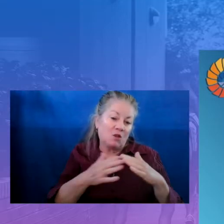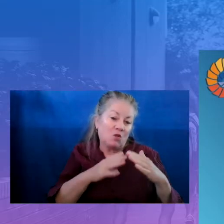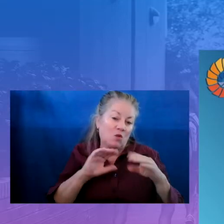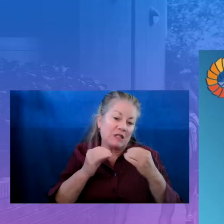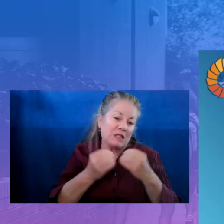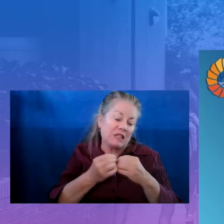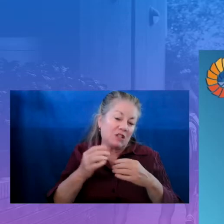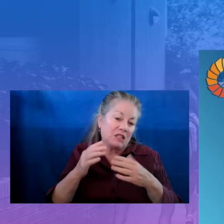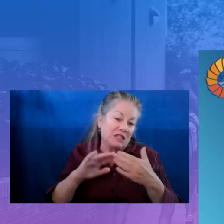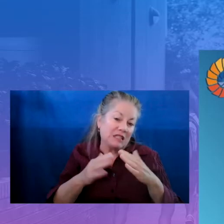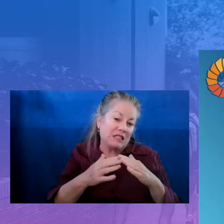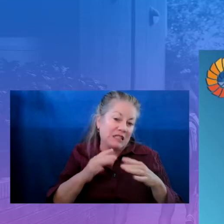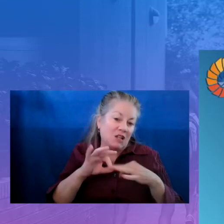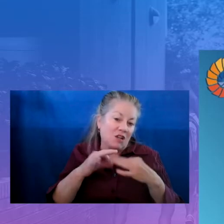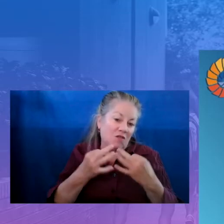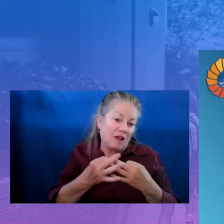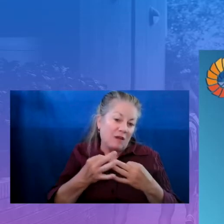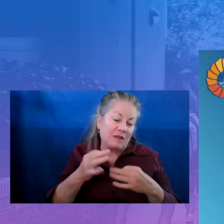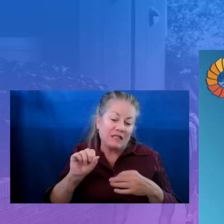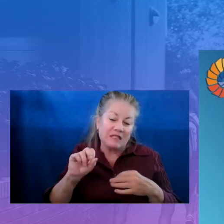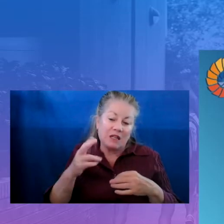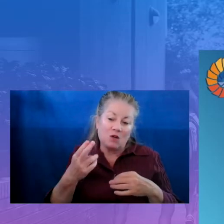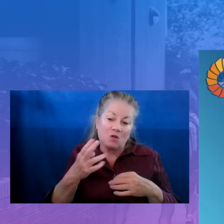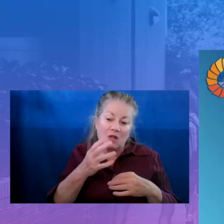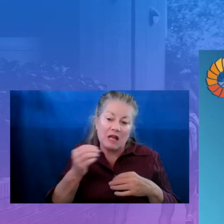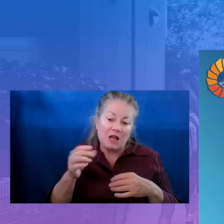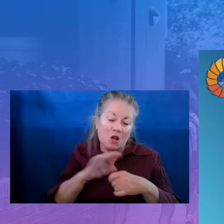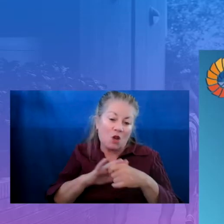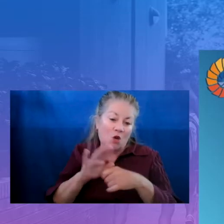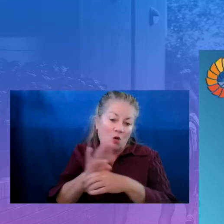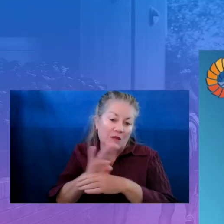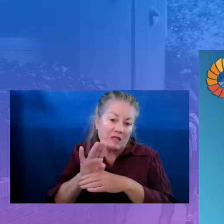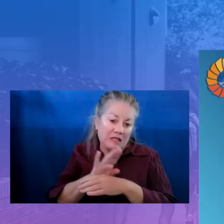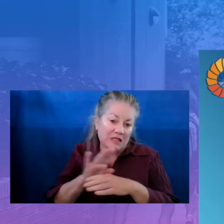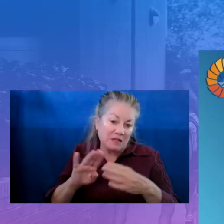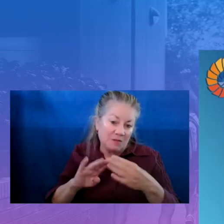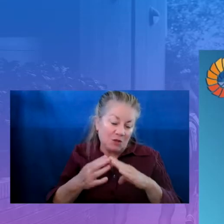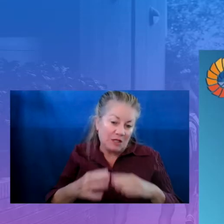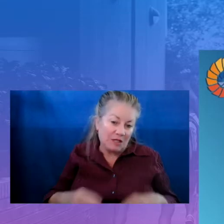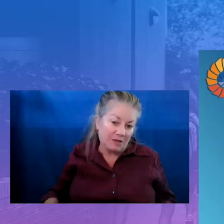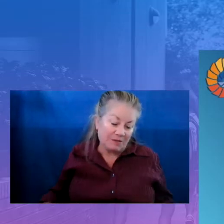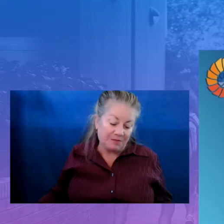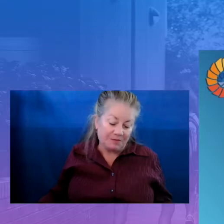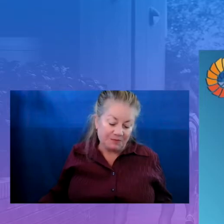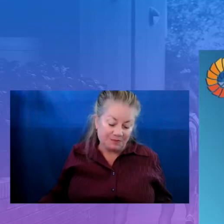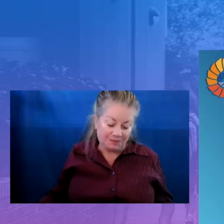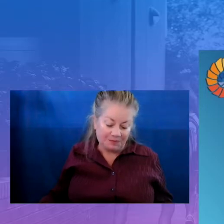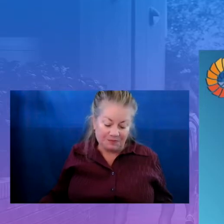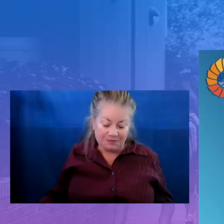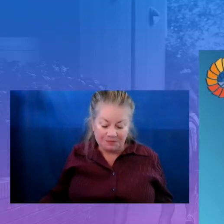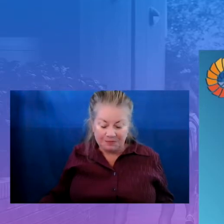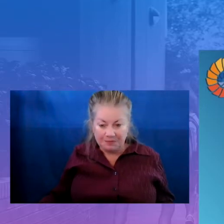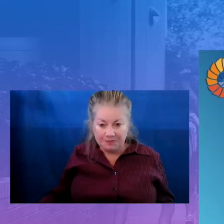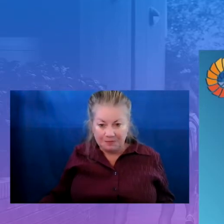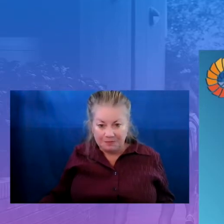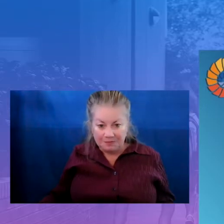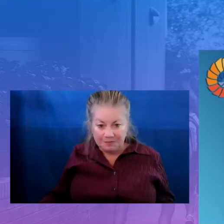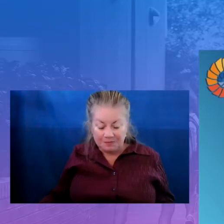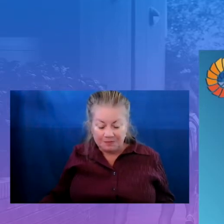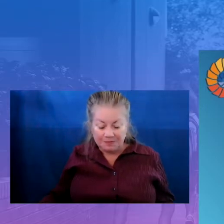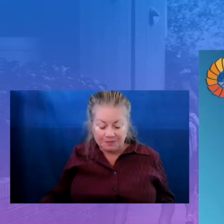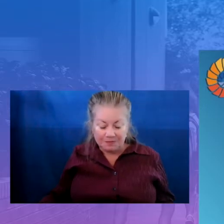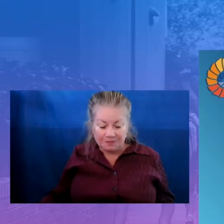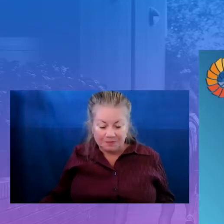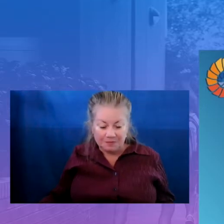our family stakeholders and the local business community. And there are a couple ways that we worked in to